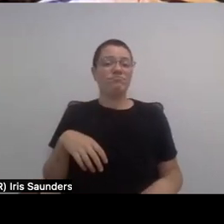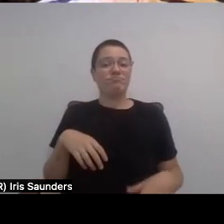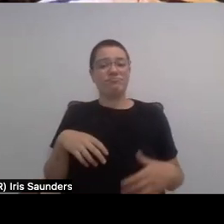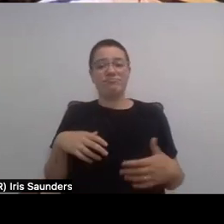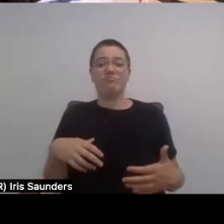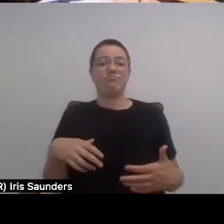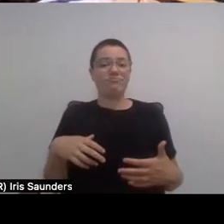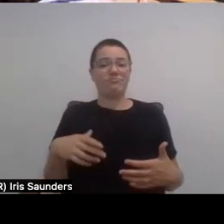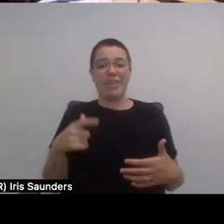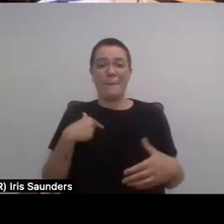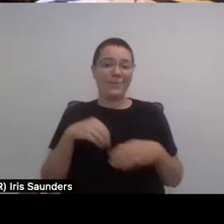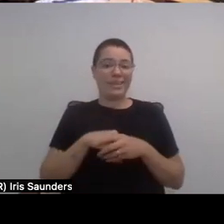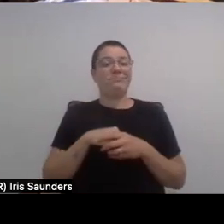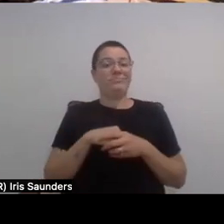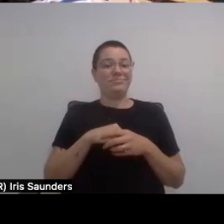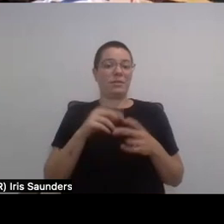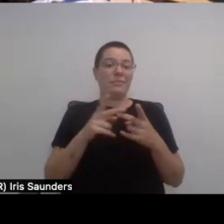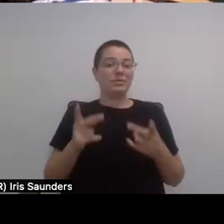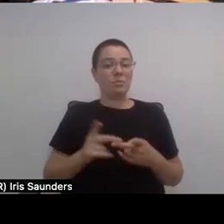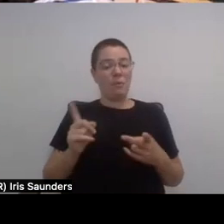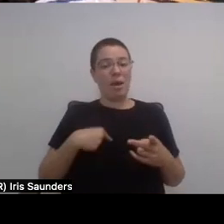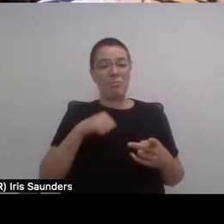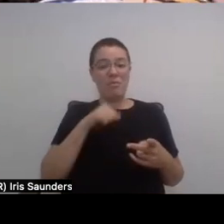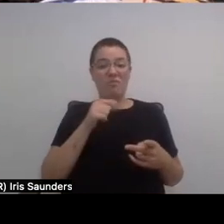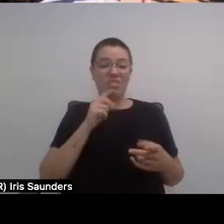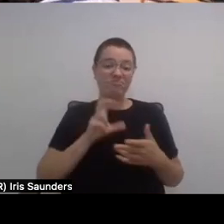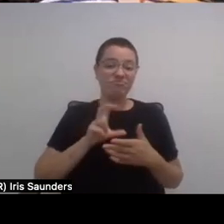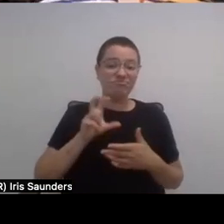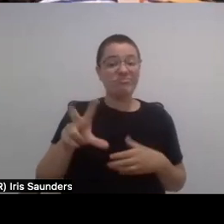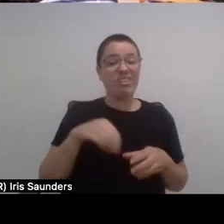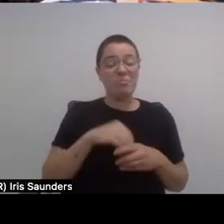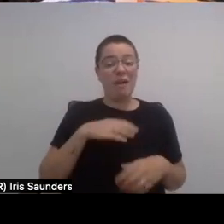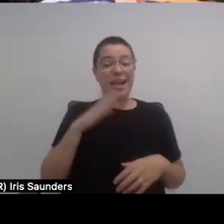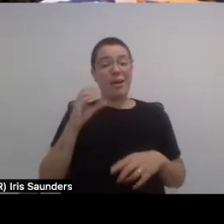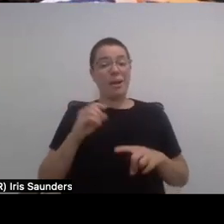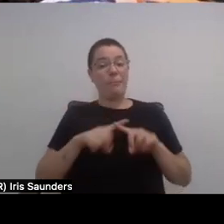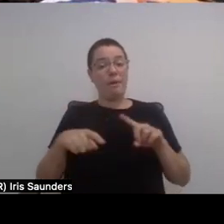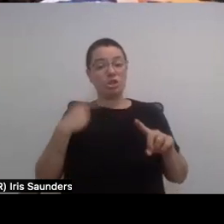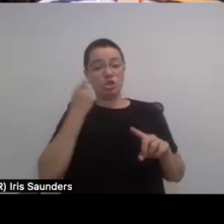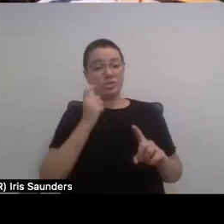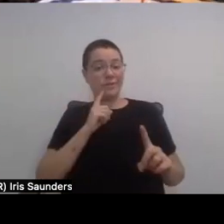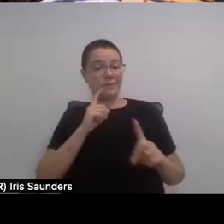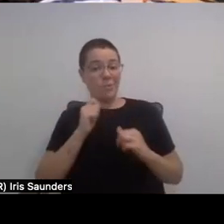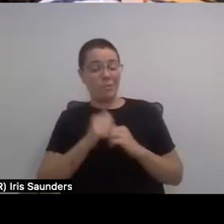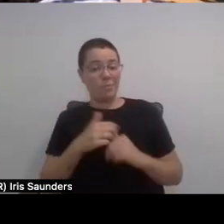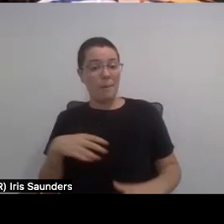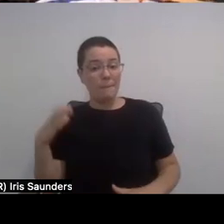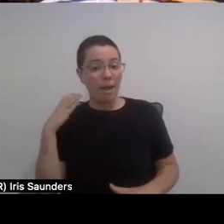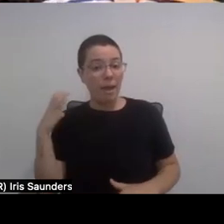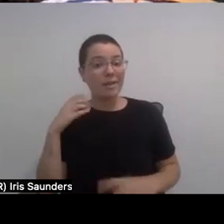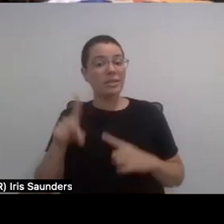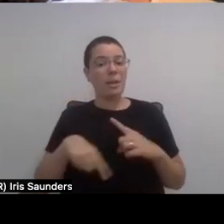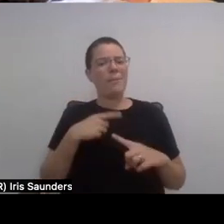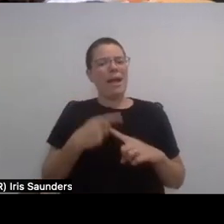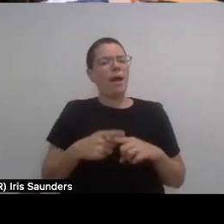and I'm, I'm in a place where I'm not vested in the county, but I just had a conversation with my boss about like, what does it mean if I